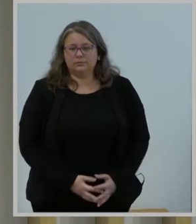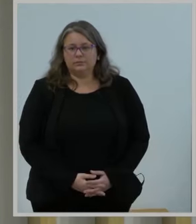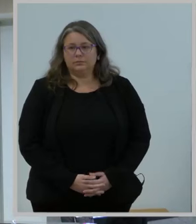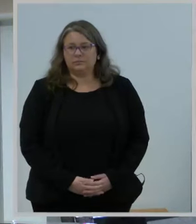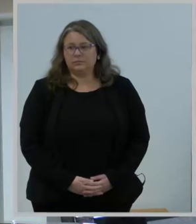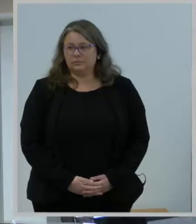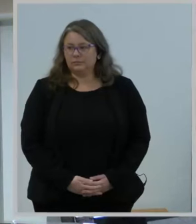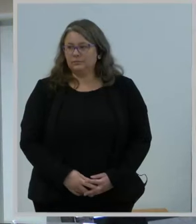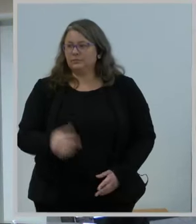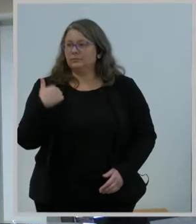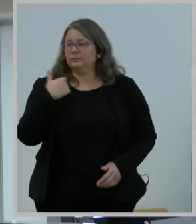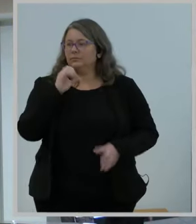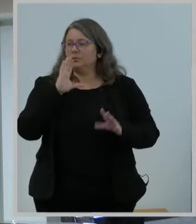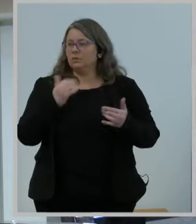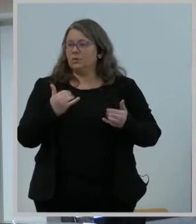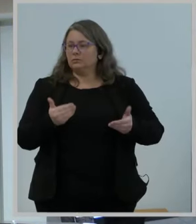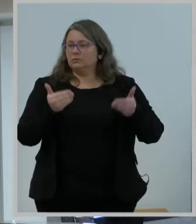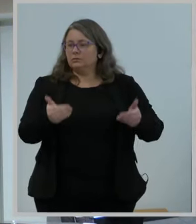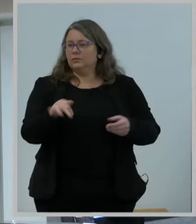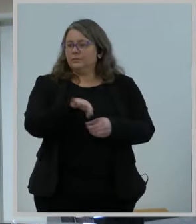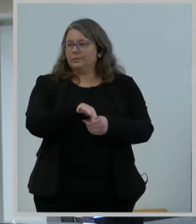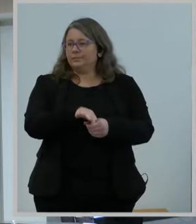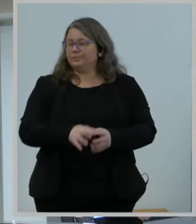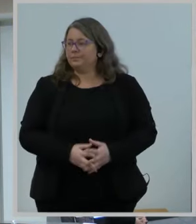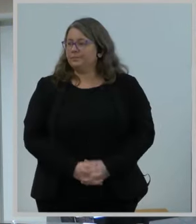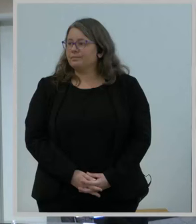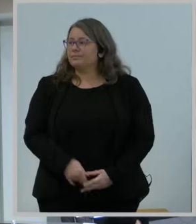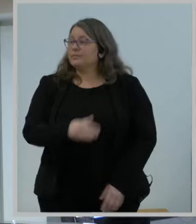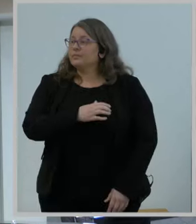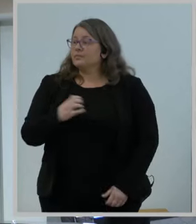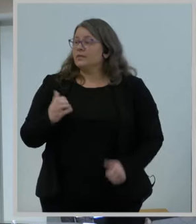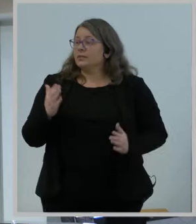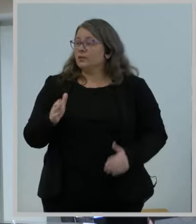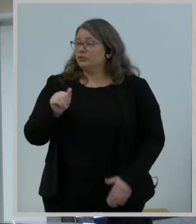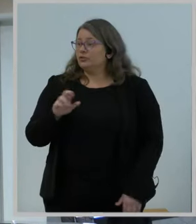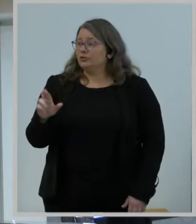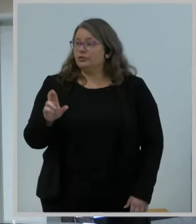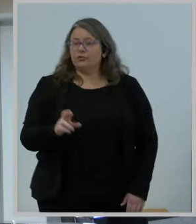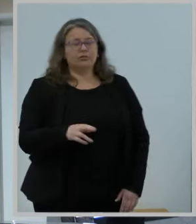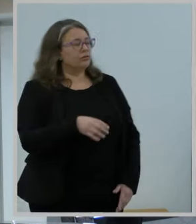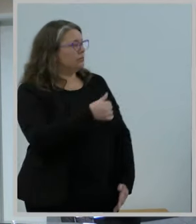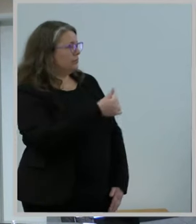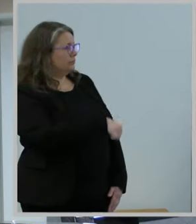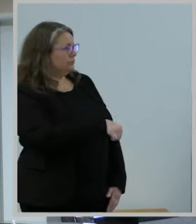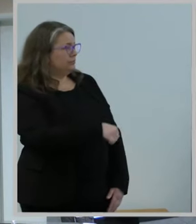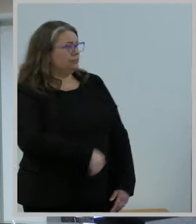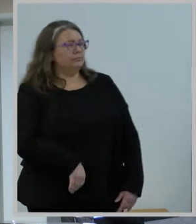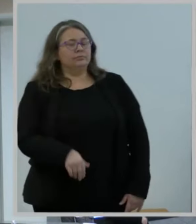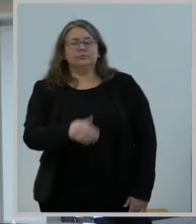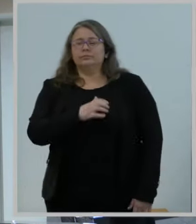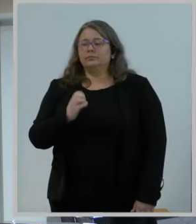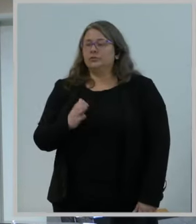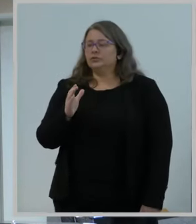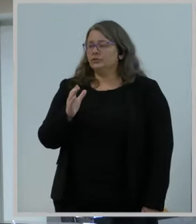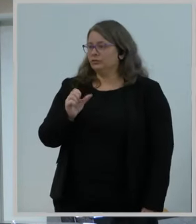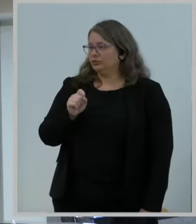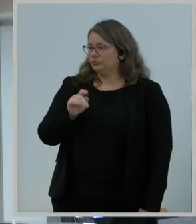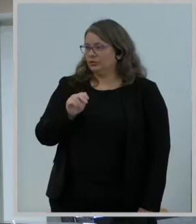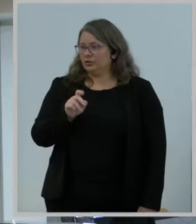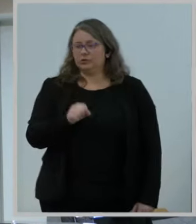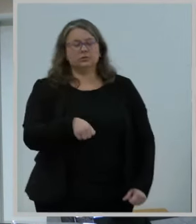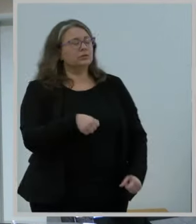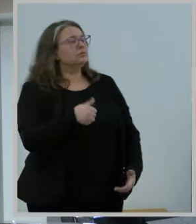We will proceed to a vote on the item. Commissioner Carr. Dissent. Commissioner Starks. Approved. Commissioner